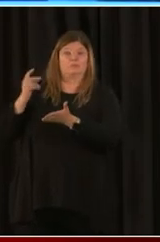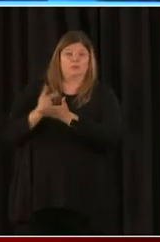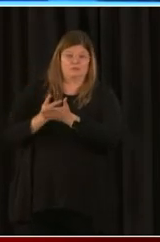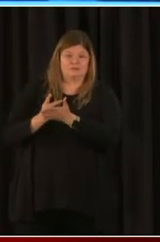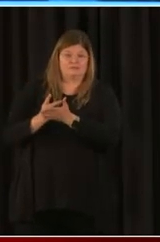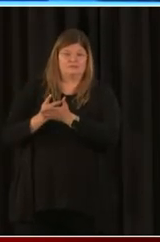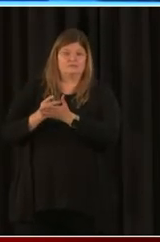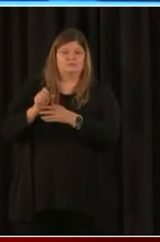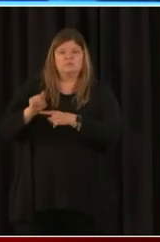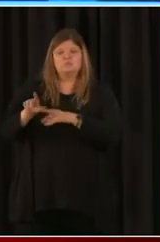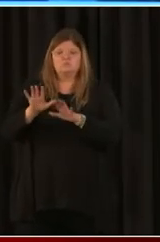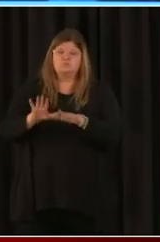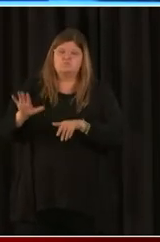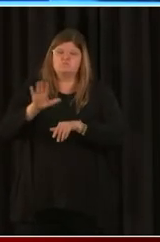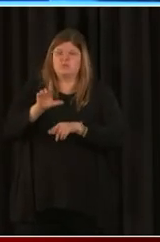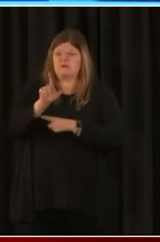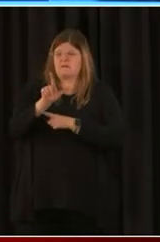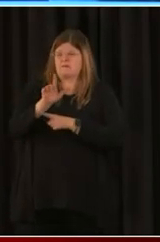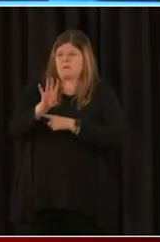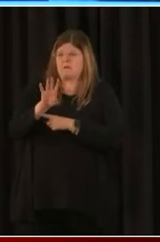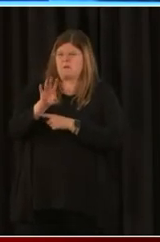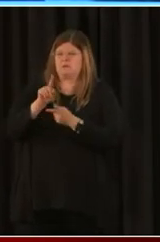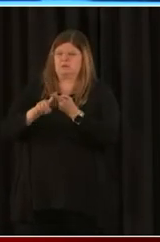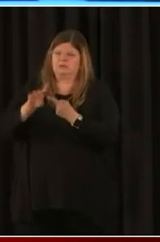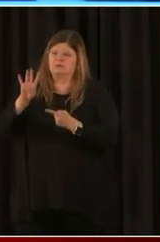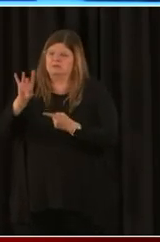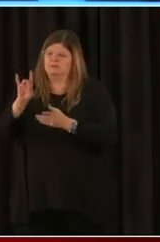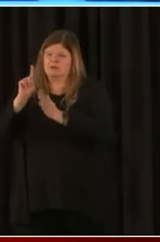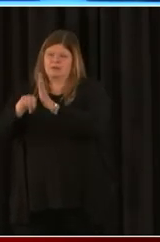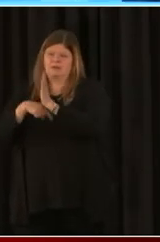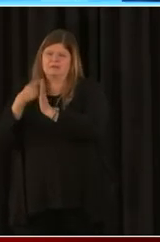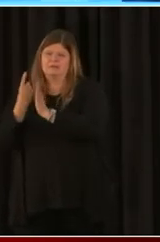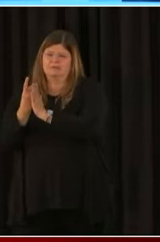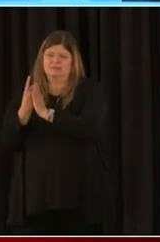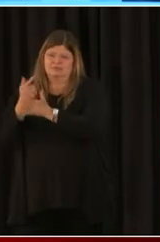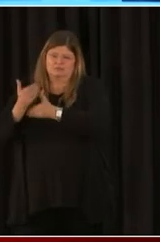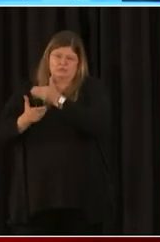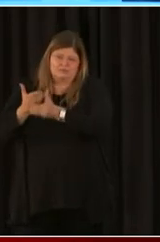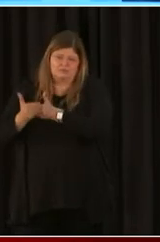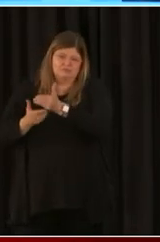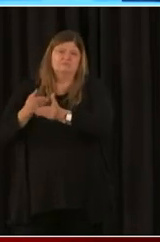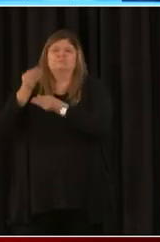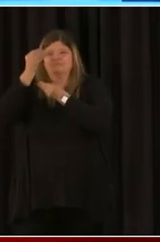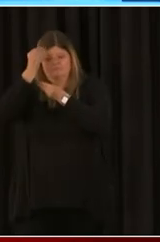24 to 48 hours. We plan to disperse the money to the borrower.